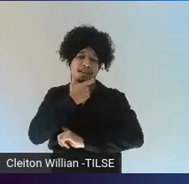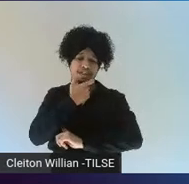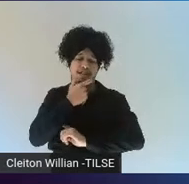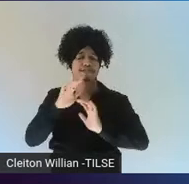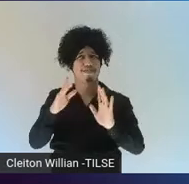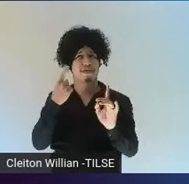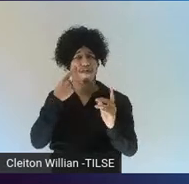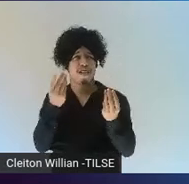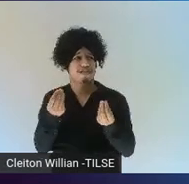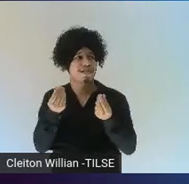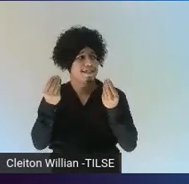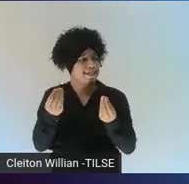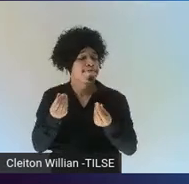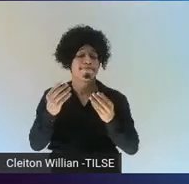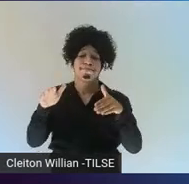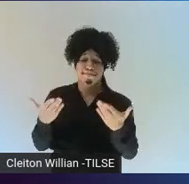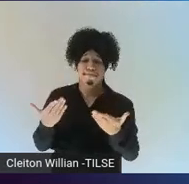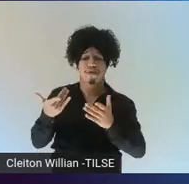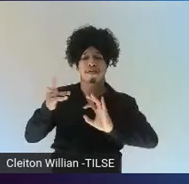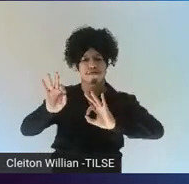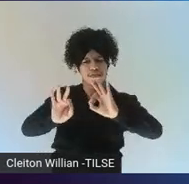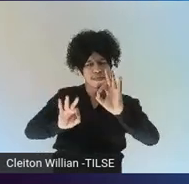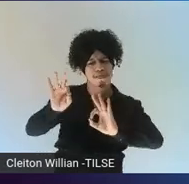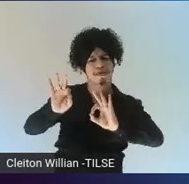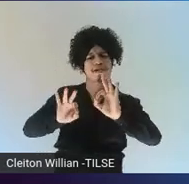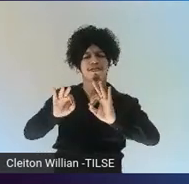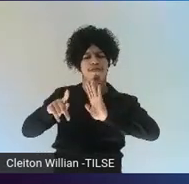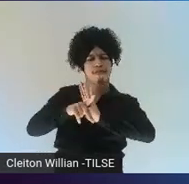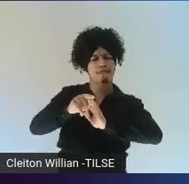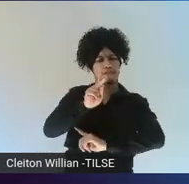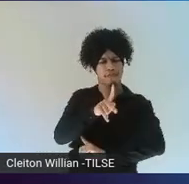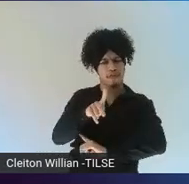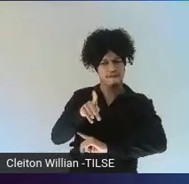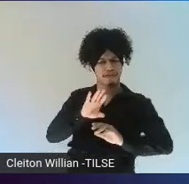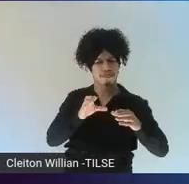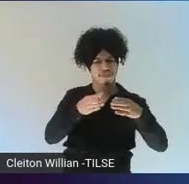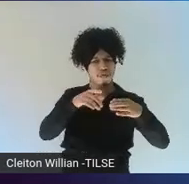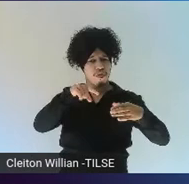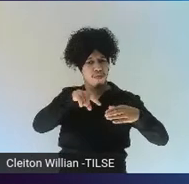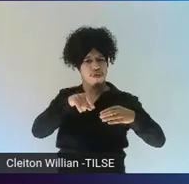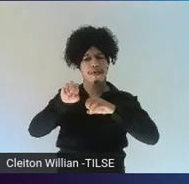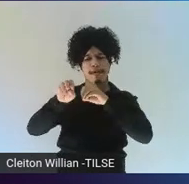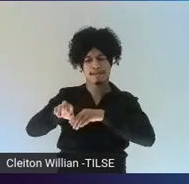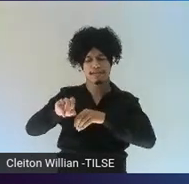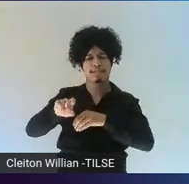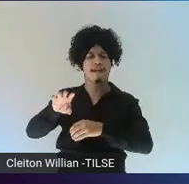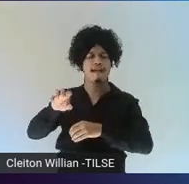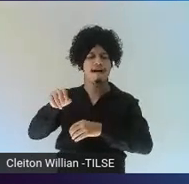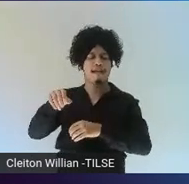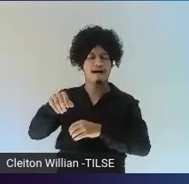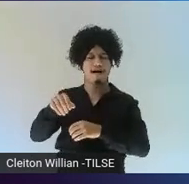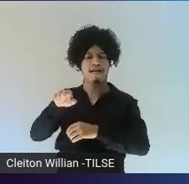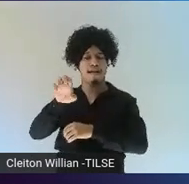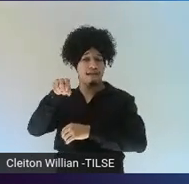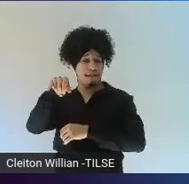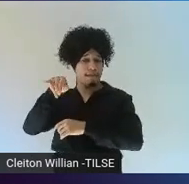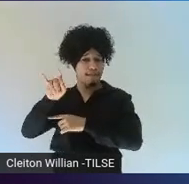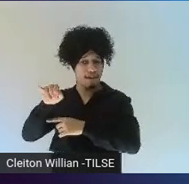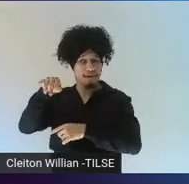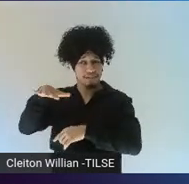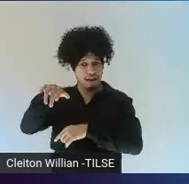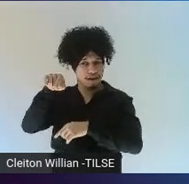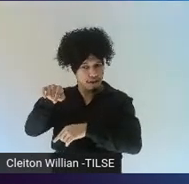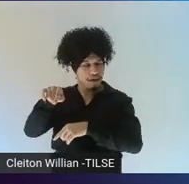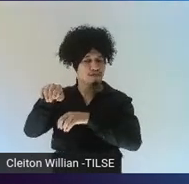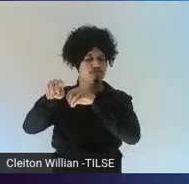moderate preparation of the professors in EMI teaching practices, resulted in a